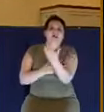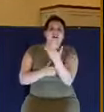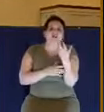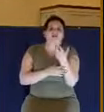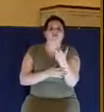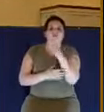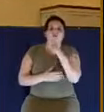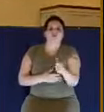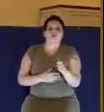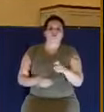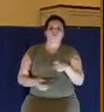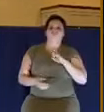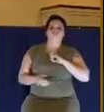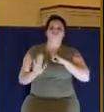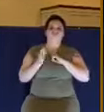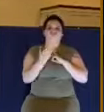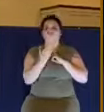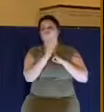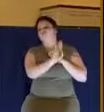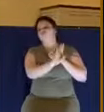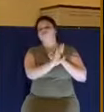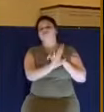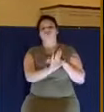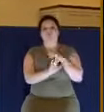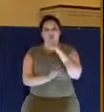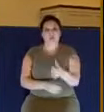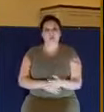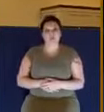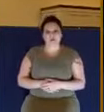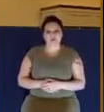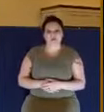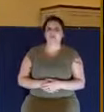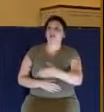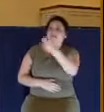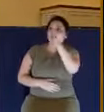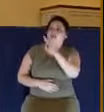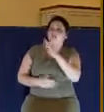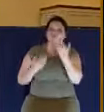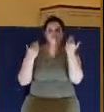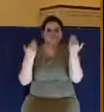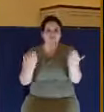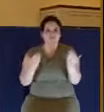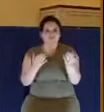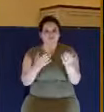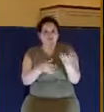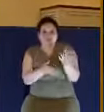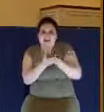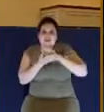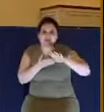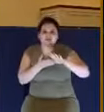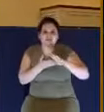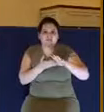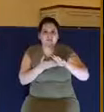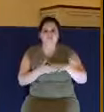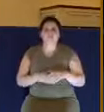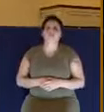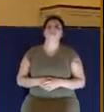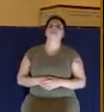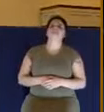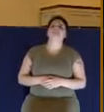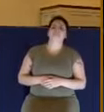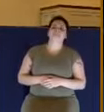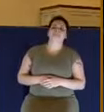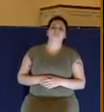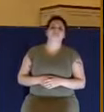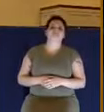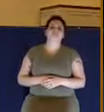hand from the poor. God said, you treat them well. In 1 Samuel 2, 8, he says, God